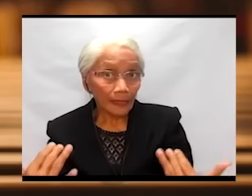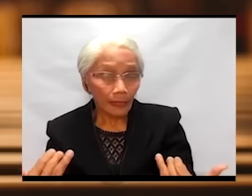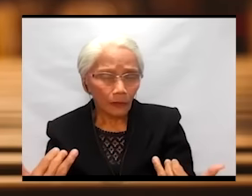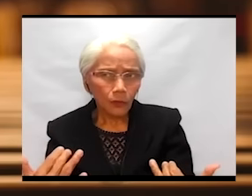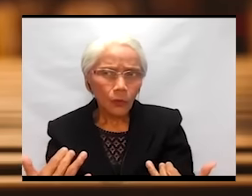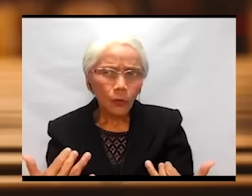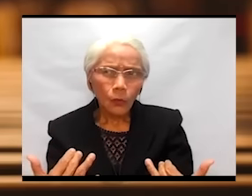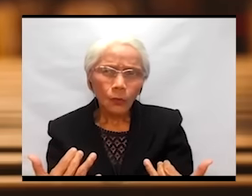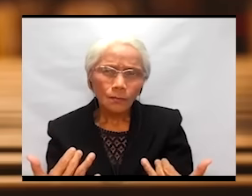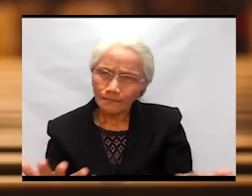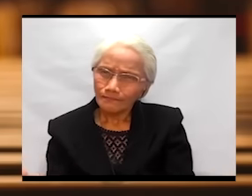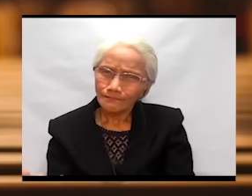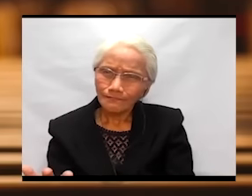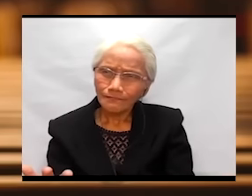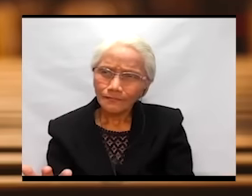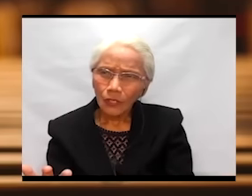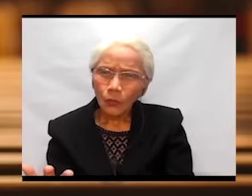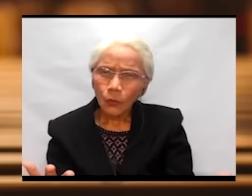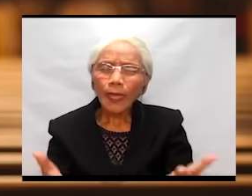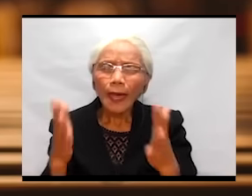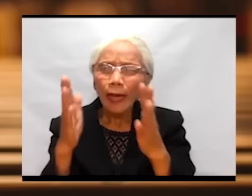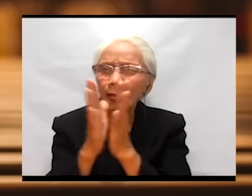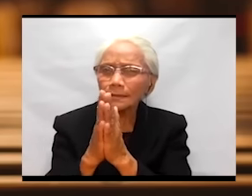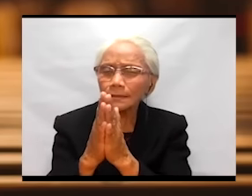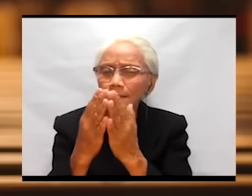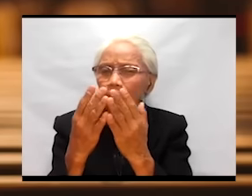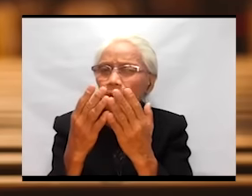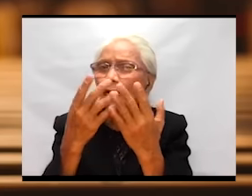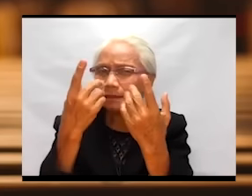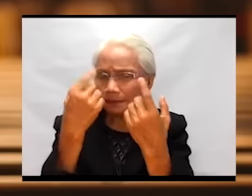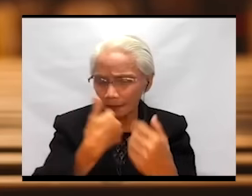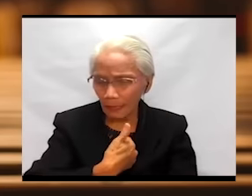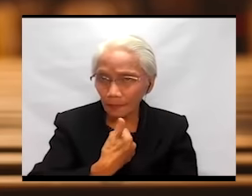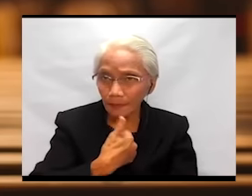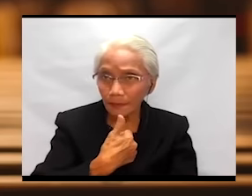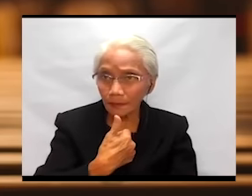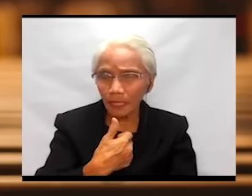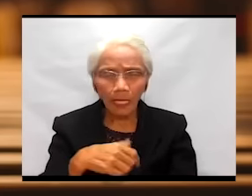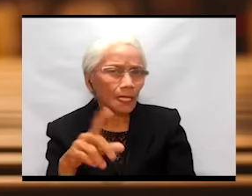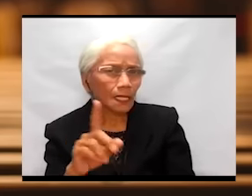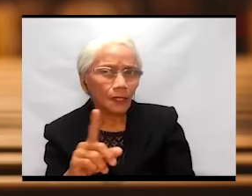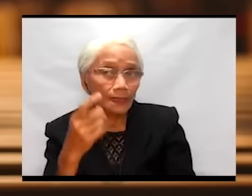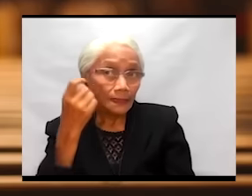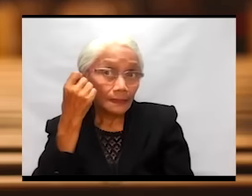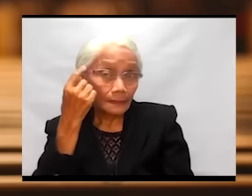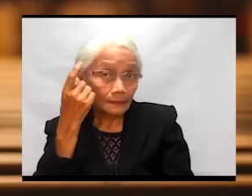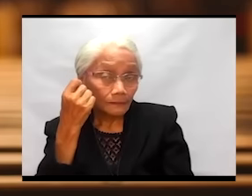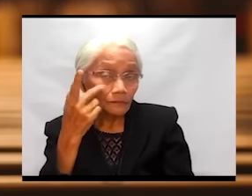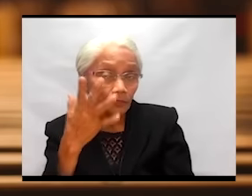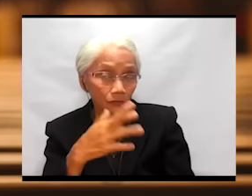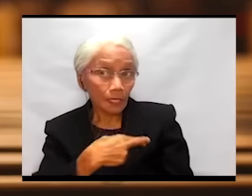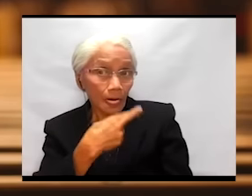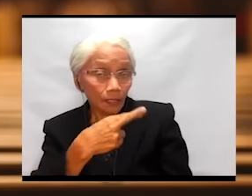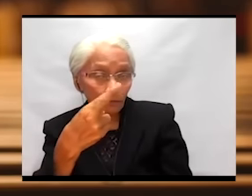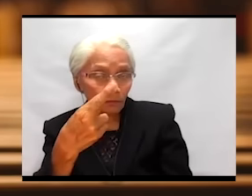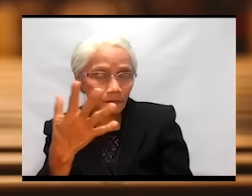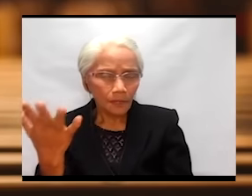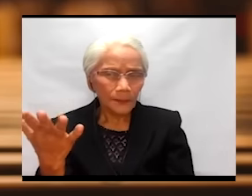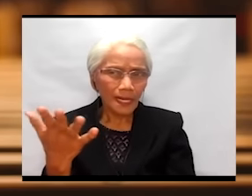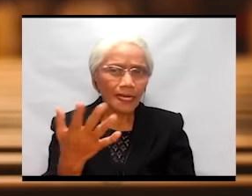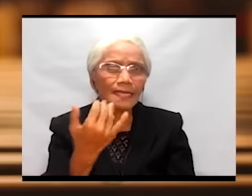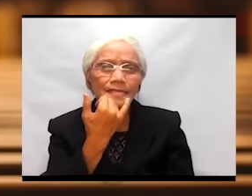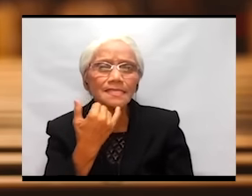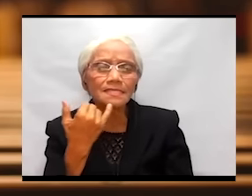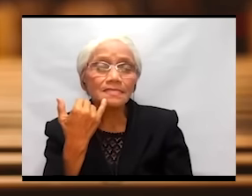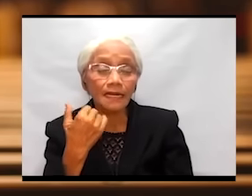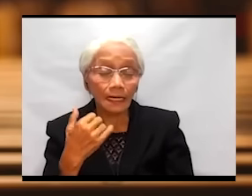we understand the reaction of the Israelites. Who would not want water,